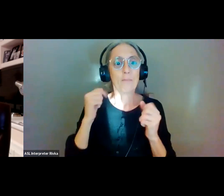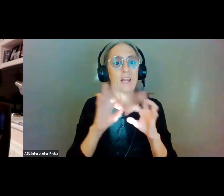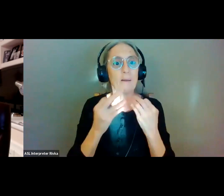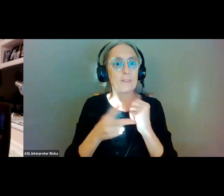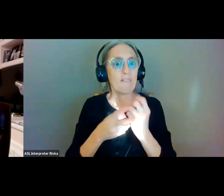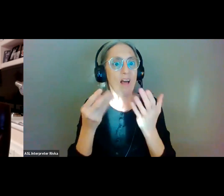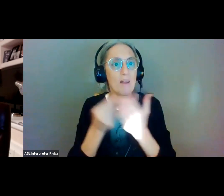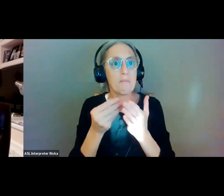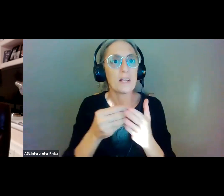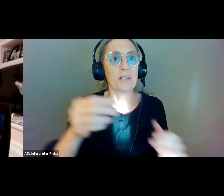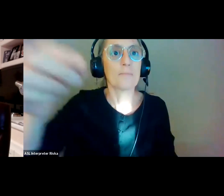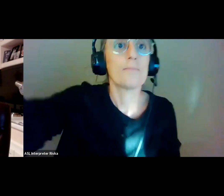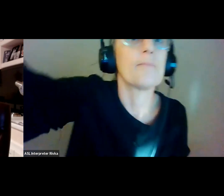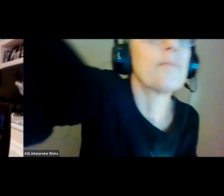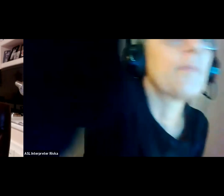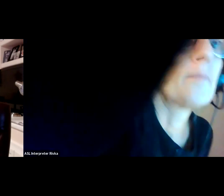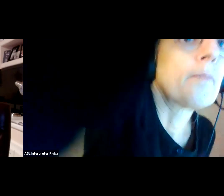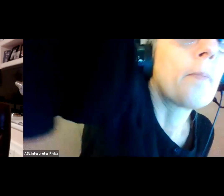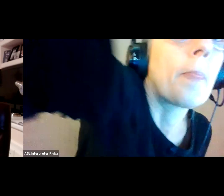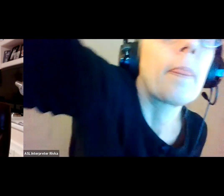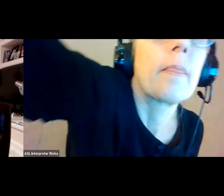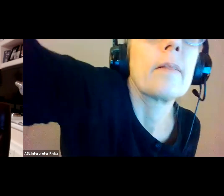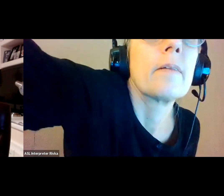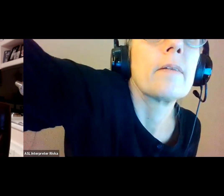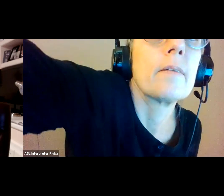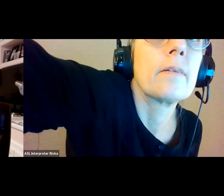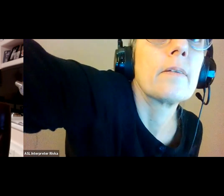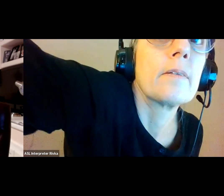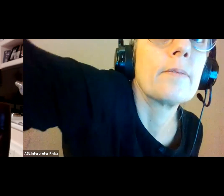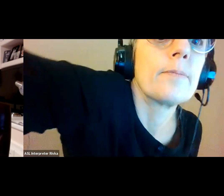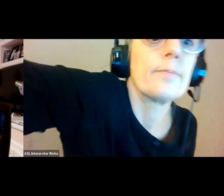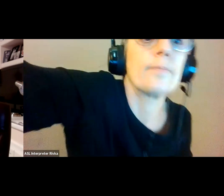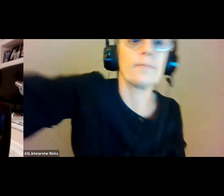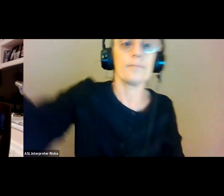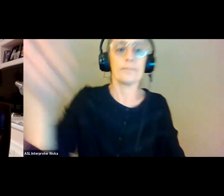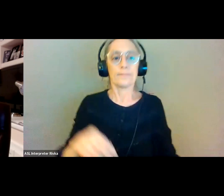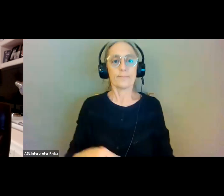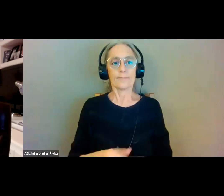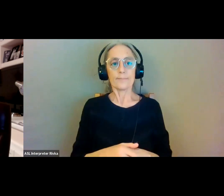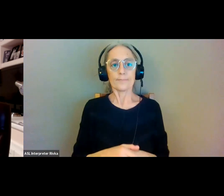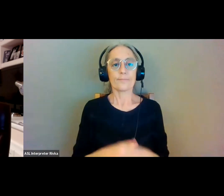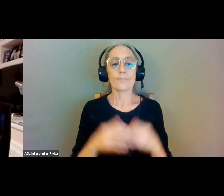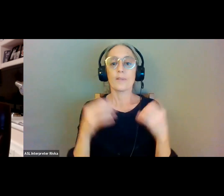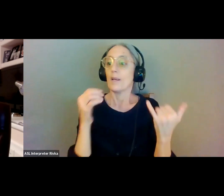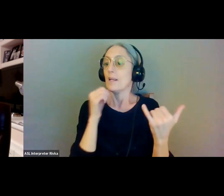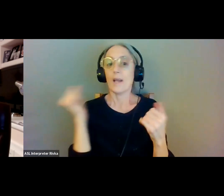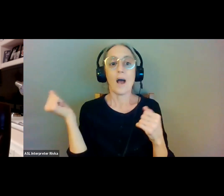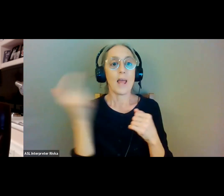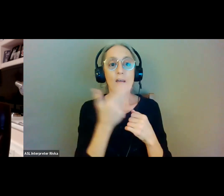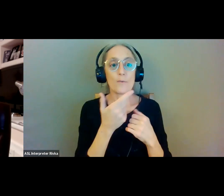um as and uh not everybody that